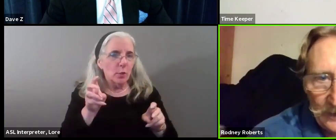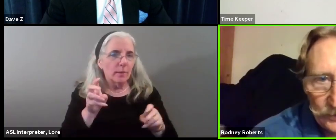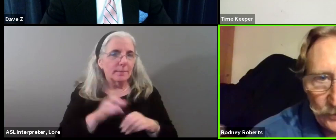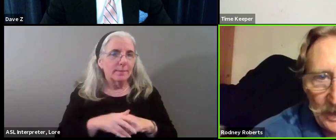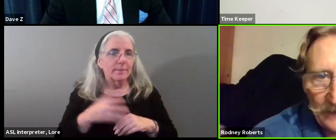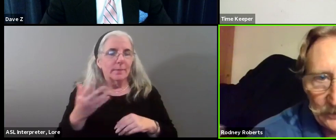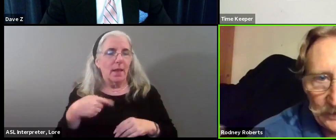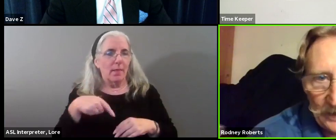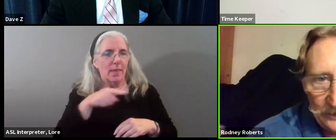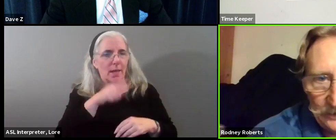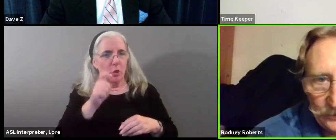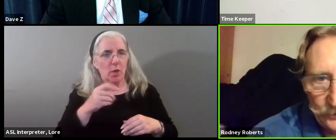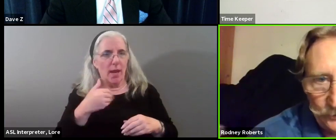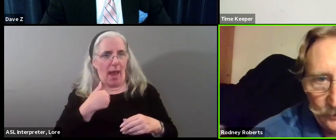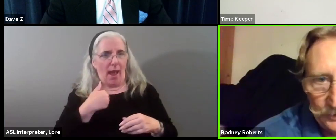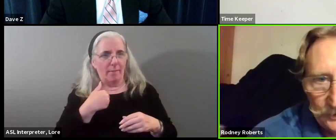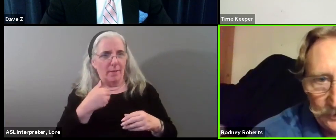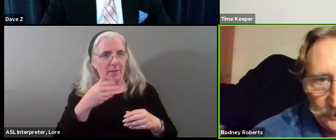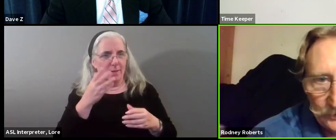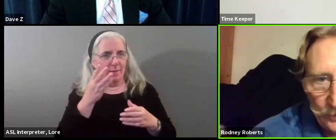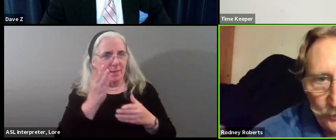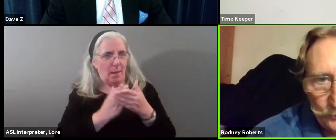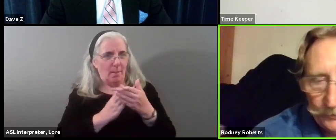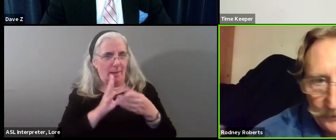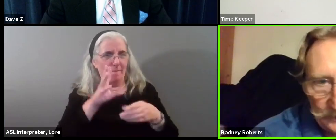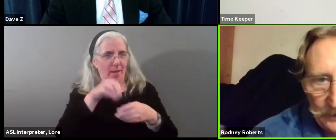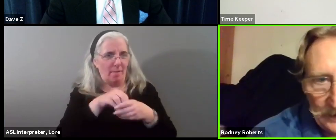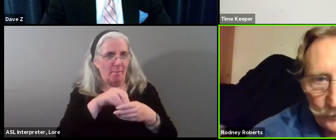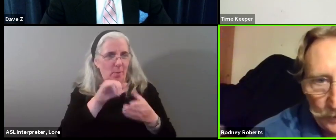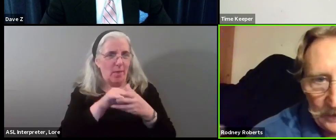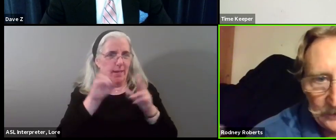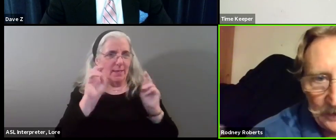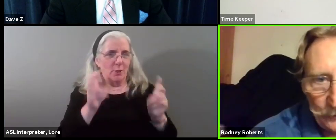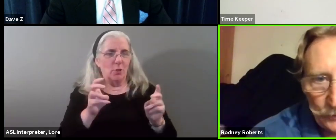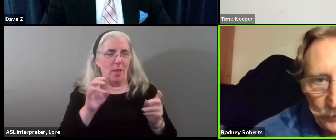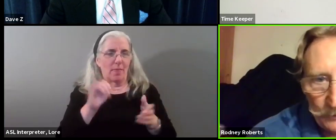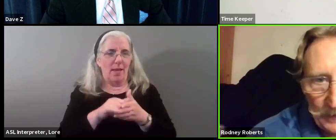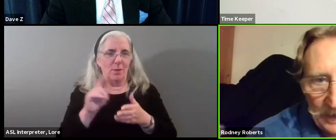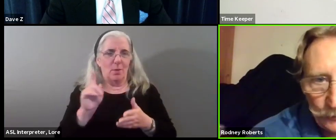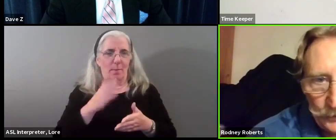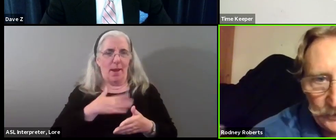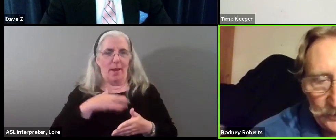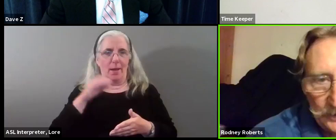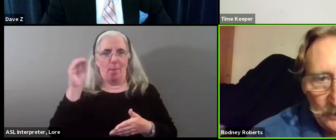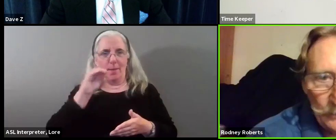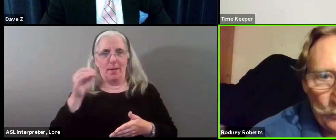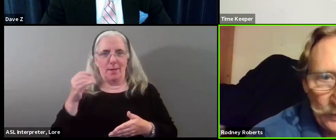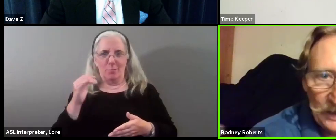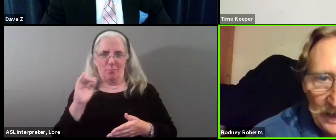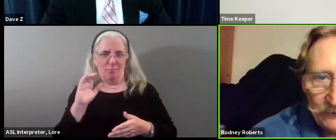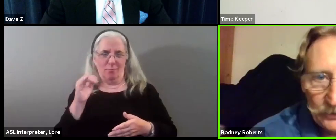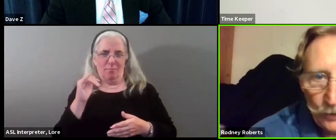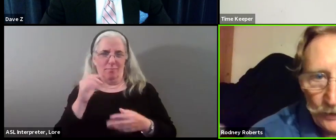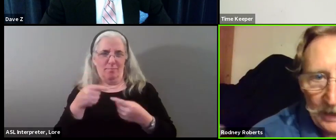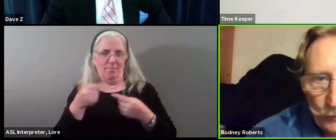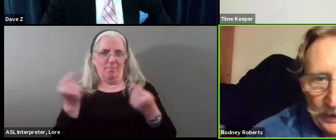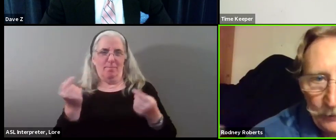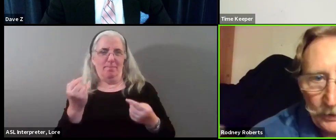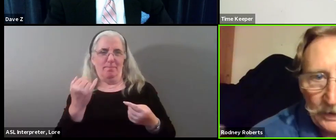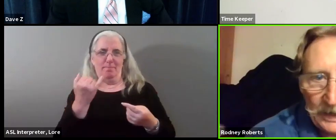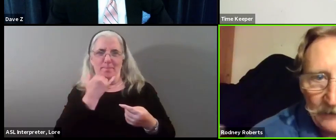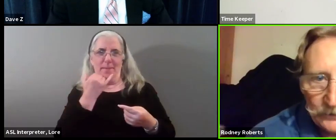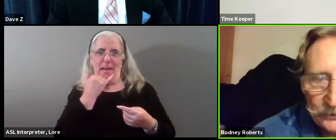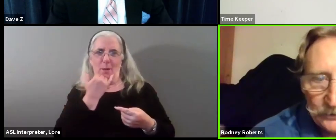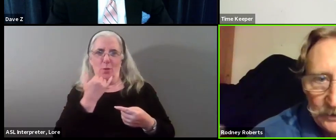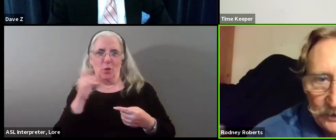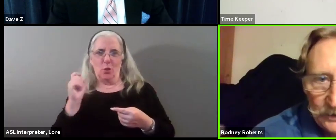And they should have a say in the issue. So that's where I stand. We're doing it backwards. But we're going to have to go that way.